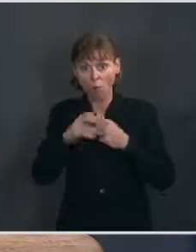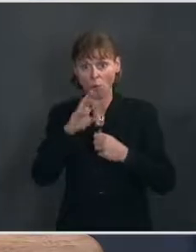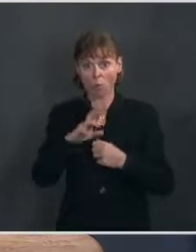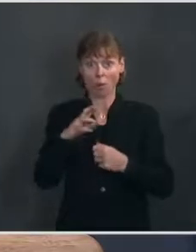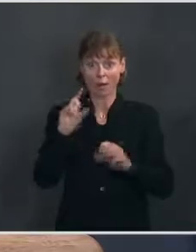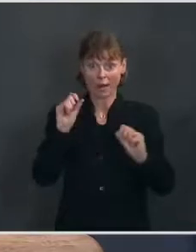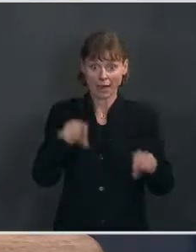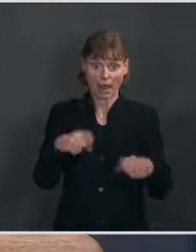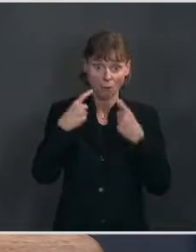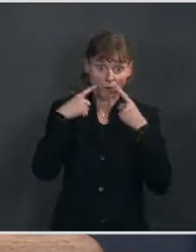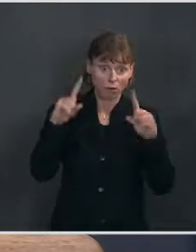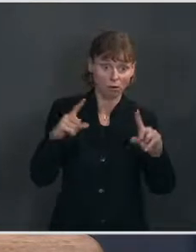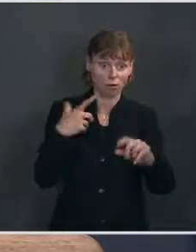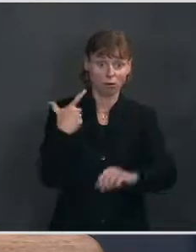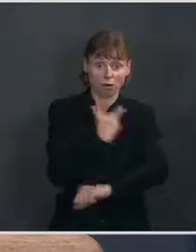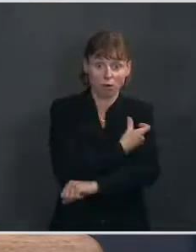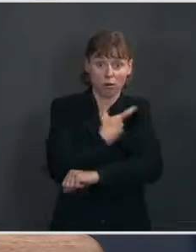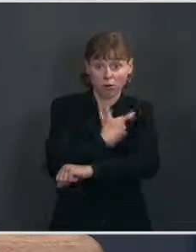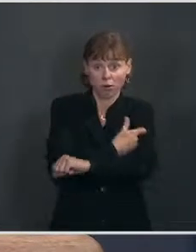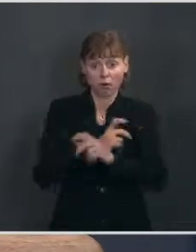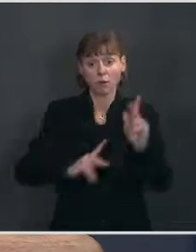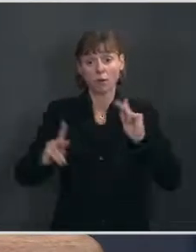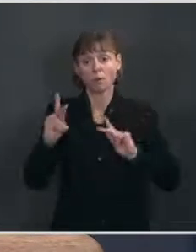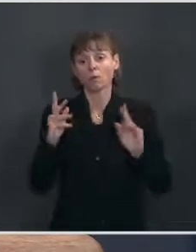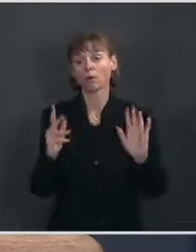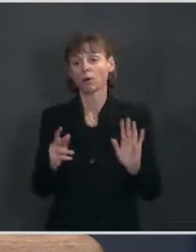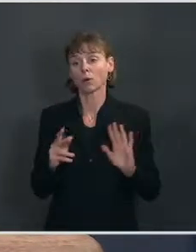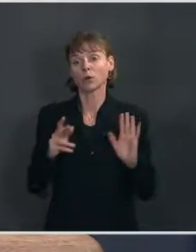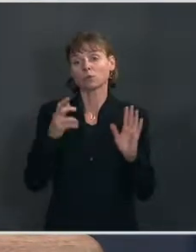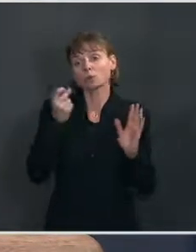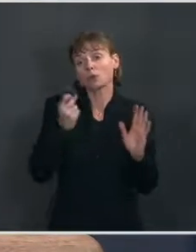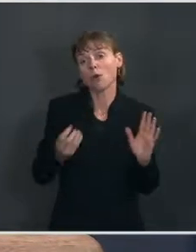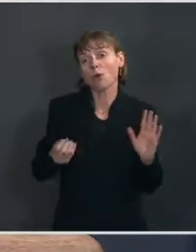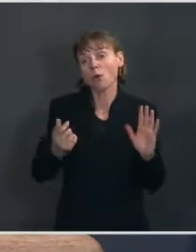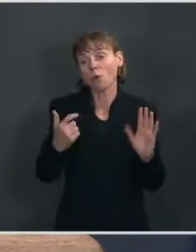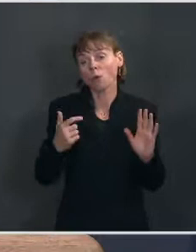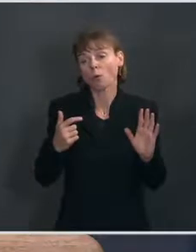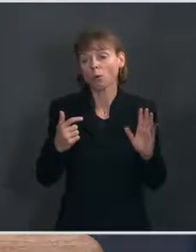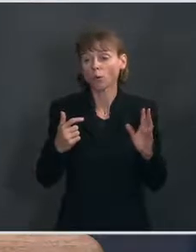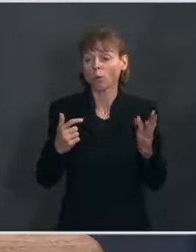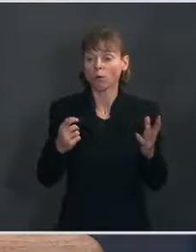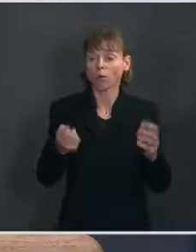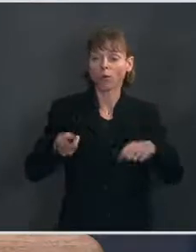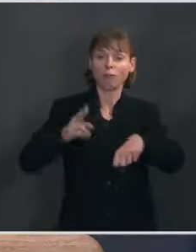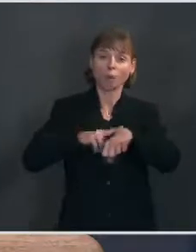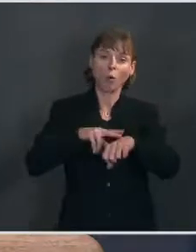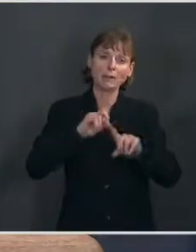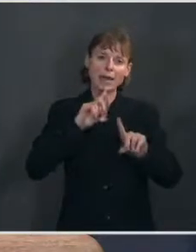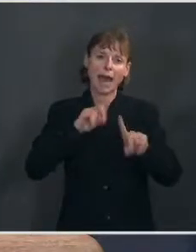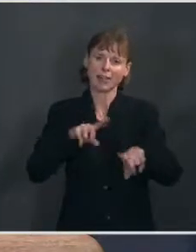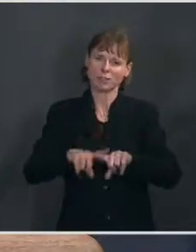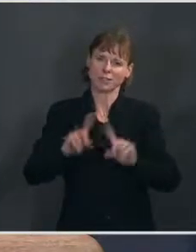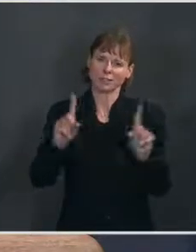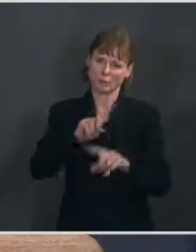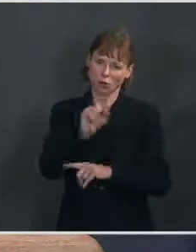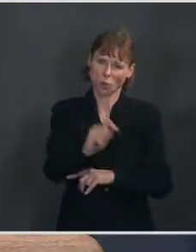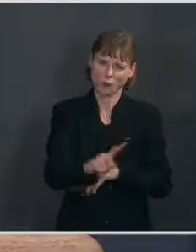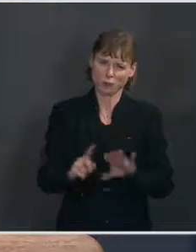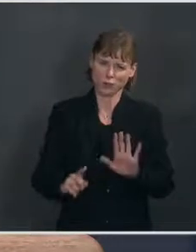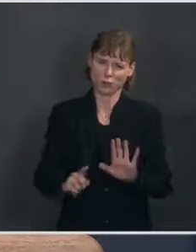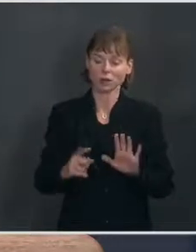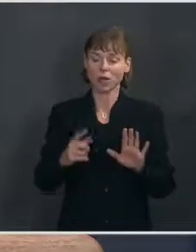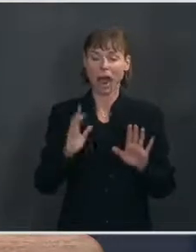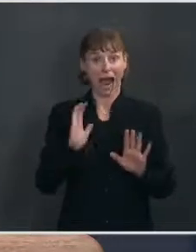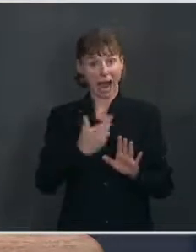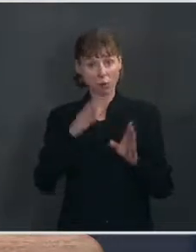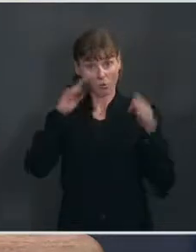vaccines in the shots of people. So, you know, we've, of course, it answers a different question, I should say. So, our